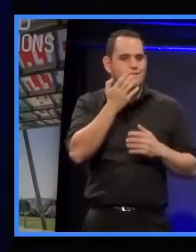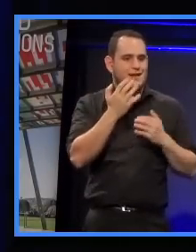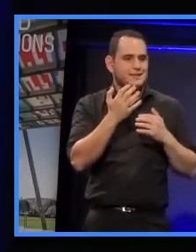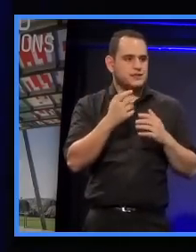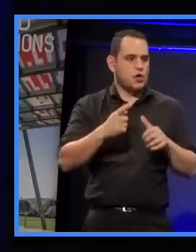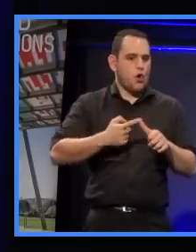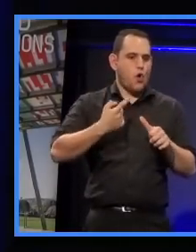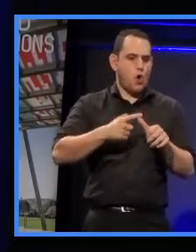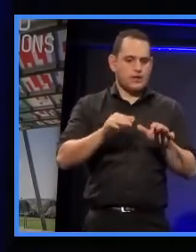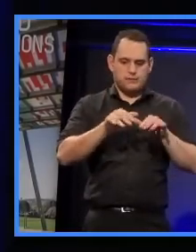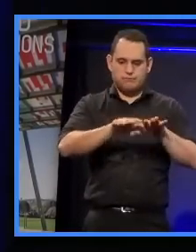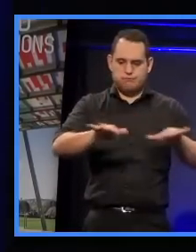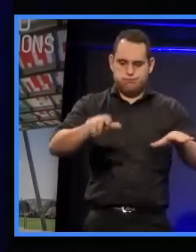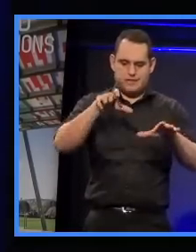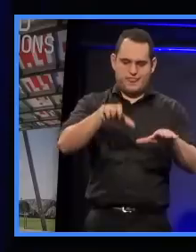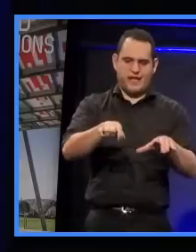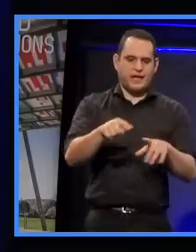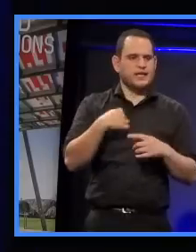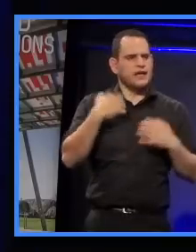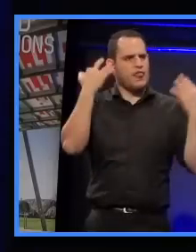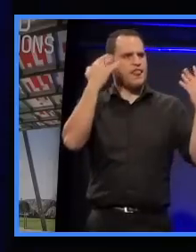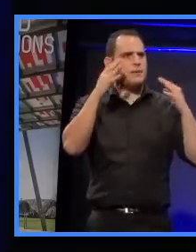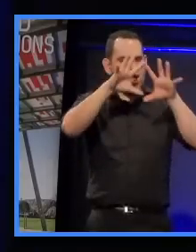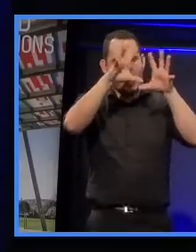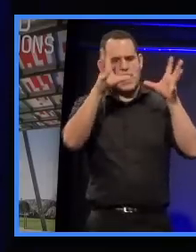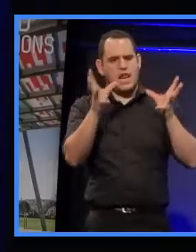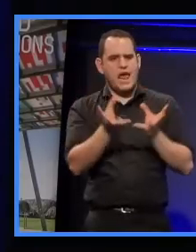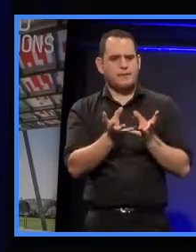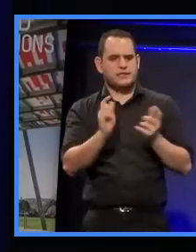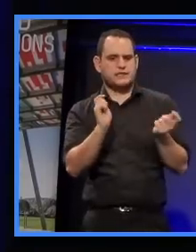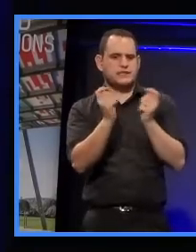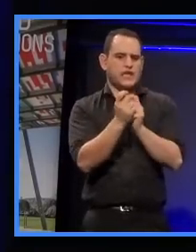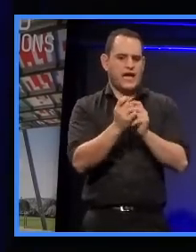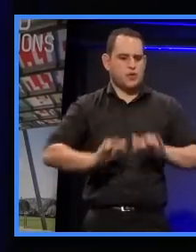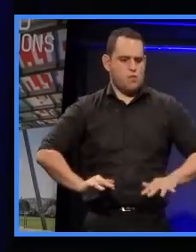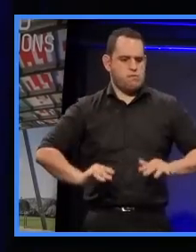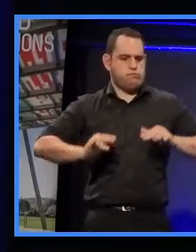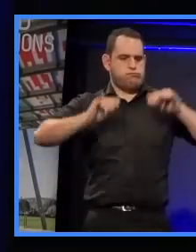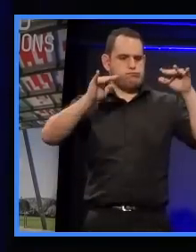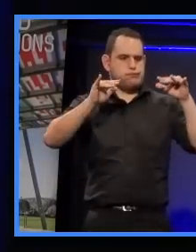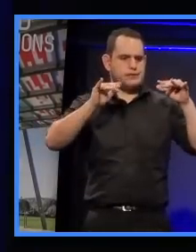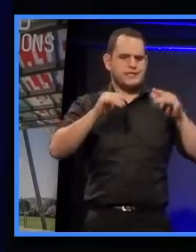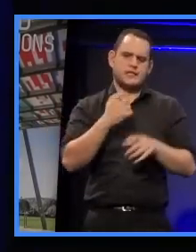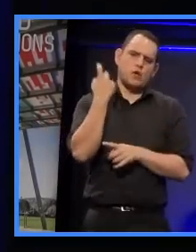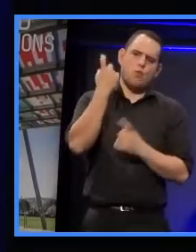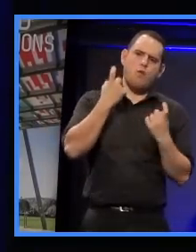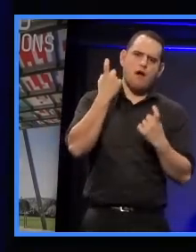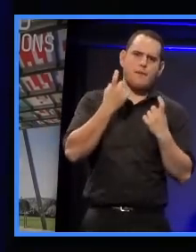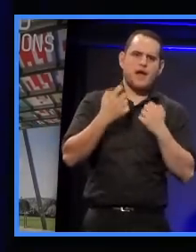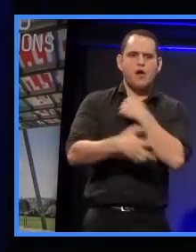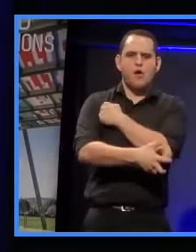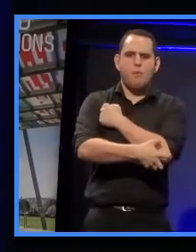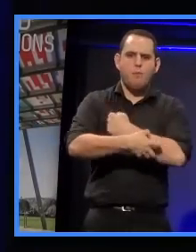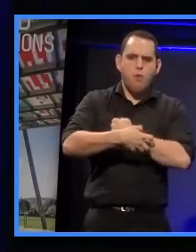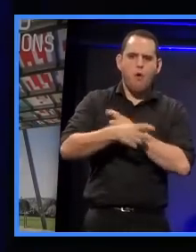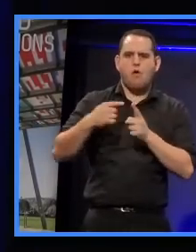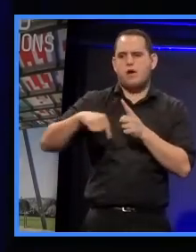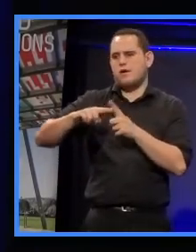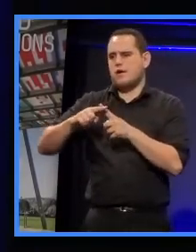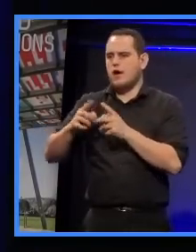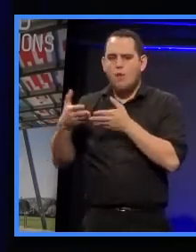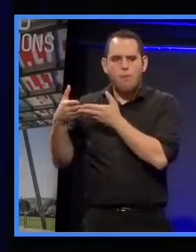around the need to think about climate change, in particular sea level rise. And there's an issue around the port, there's an issue around the waterfront,